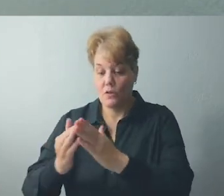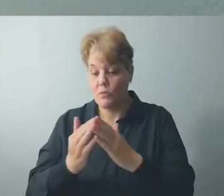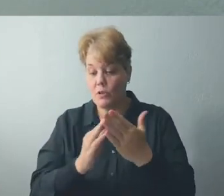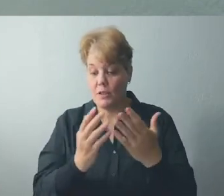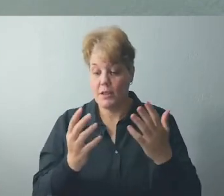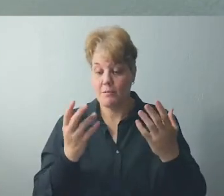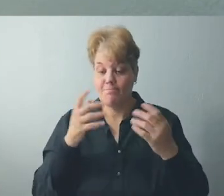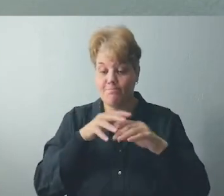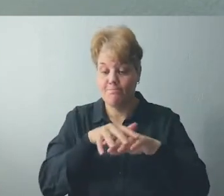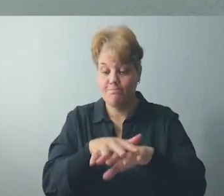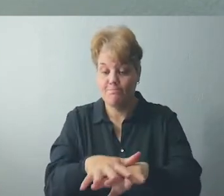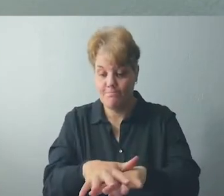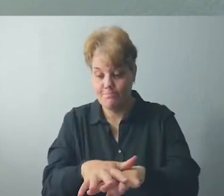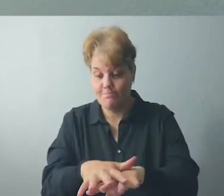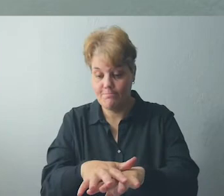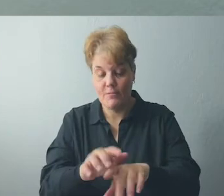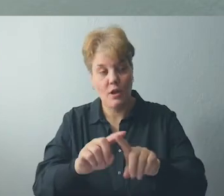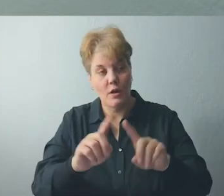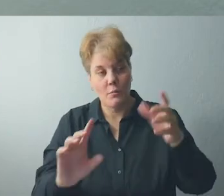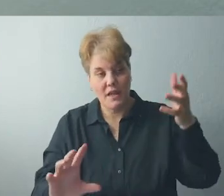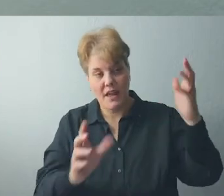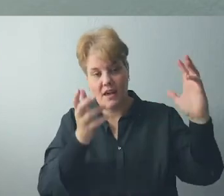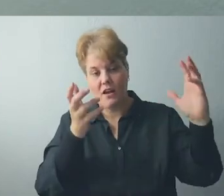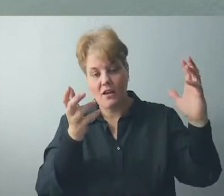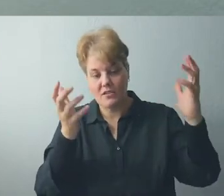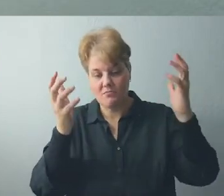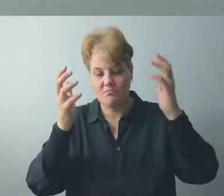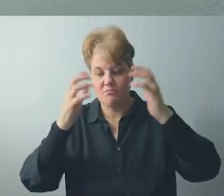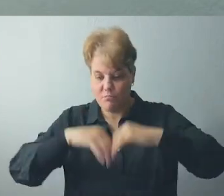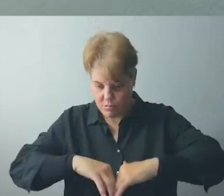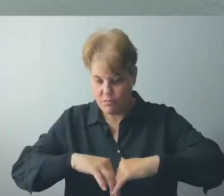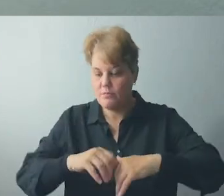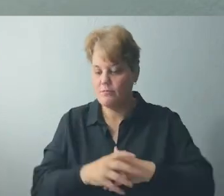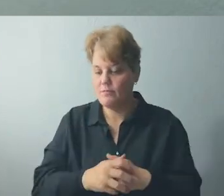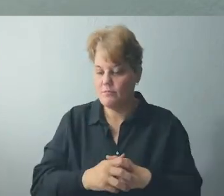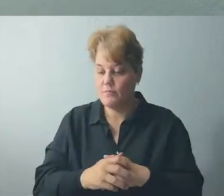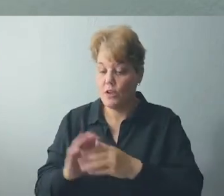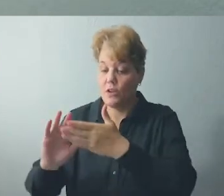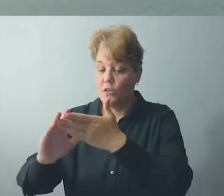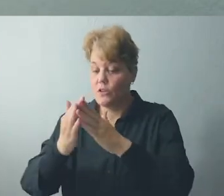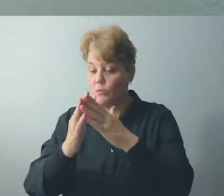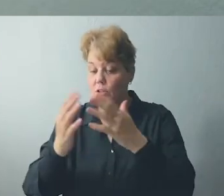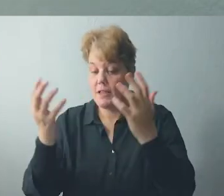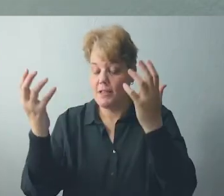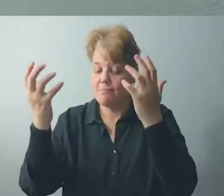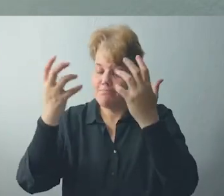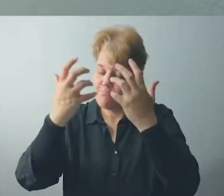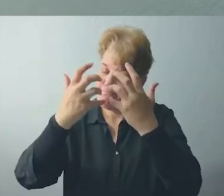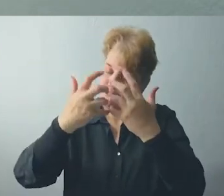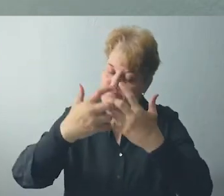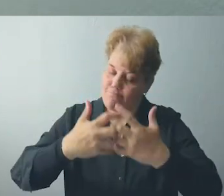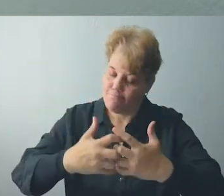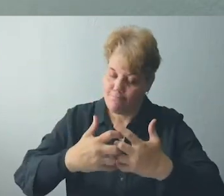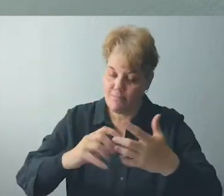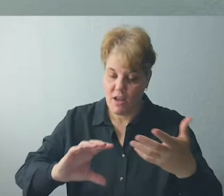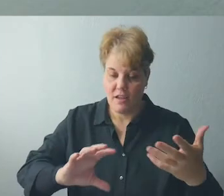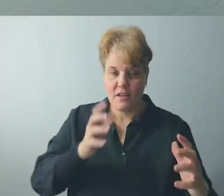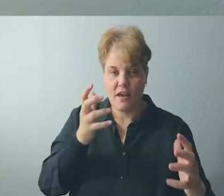causes incoherence. Community is construction. Chaos is deconstruction.